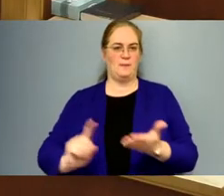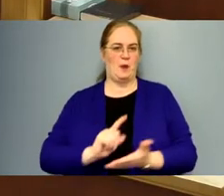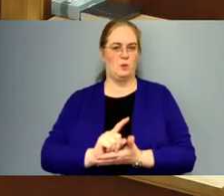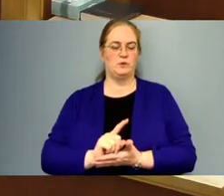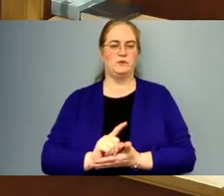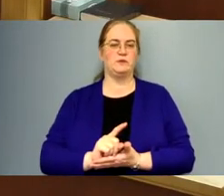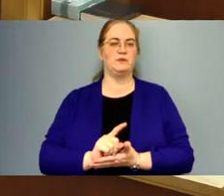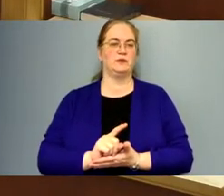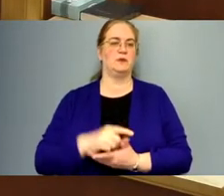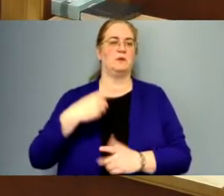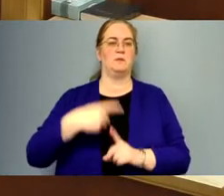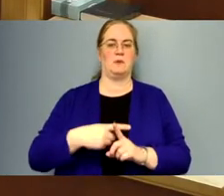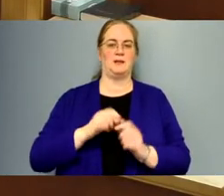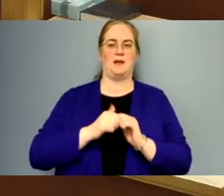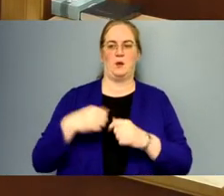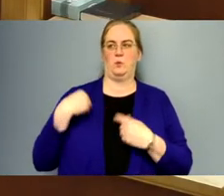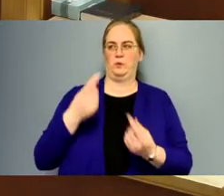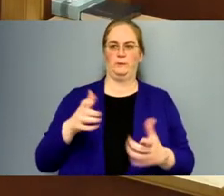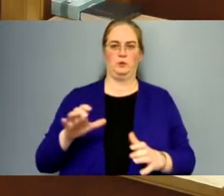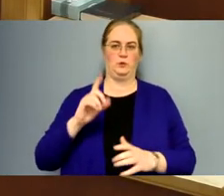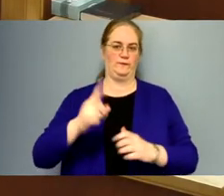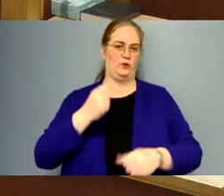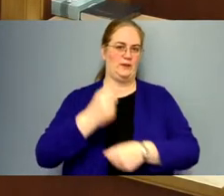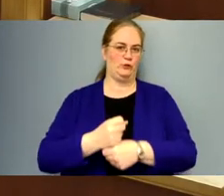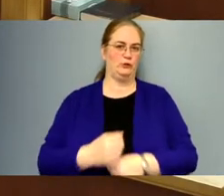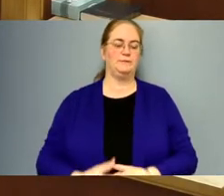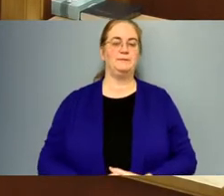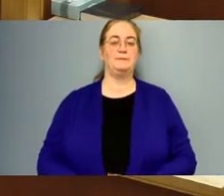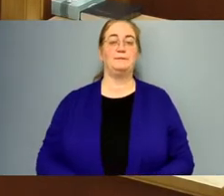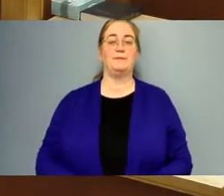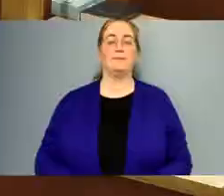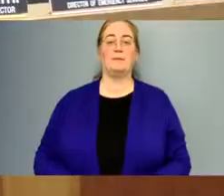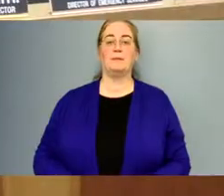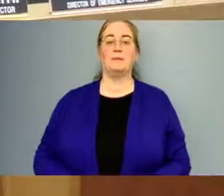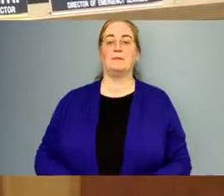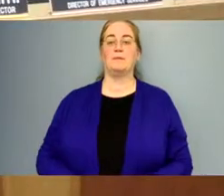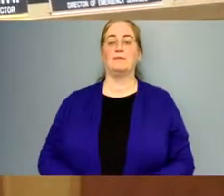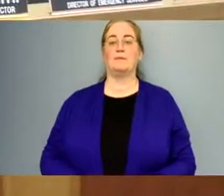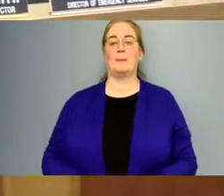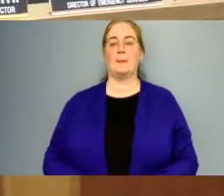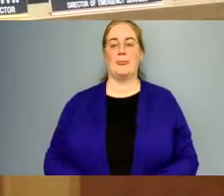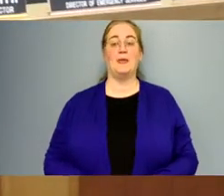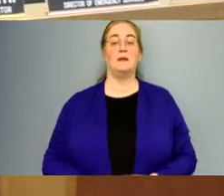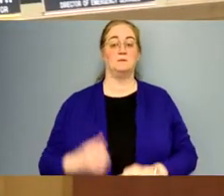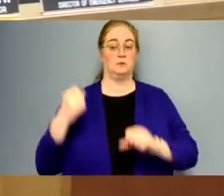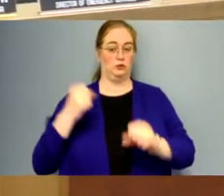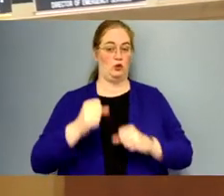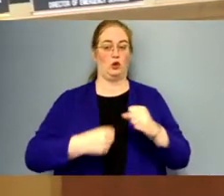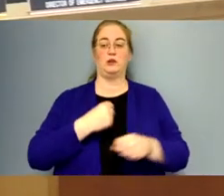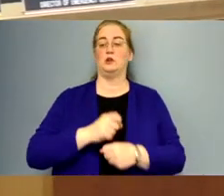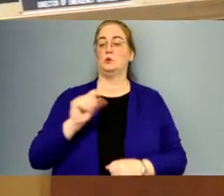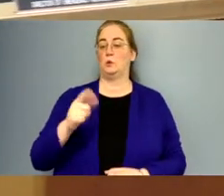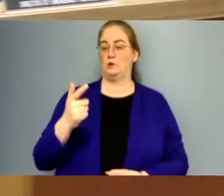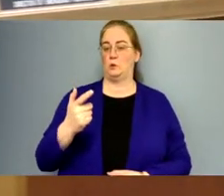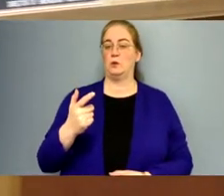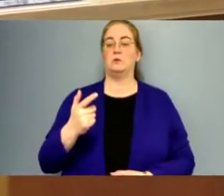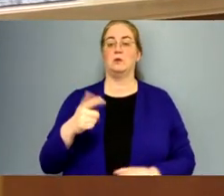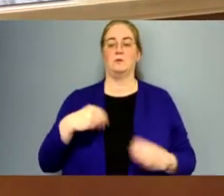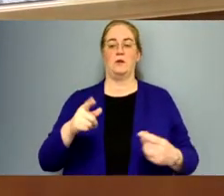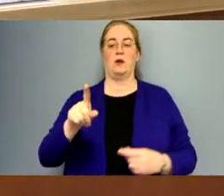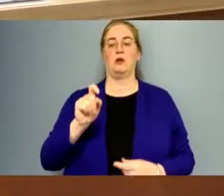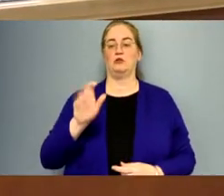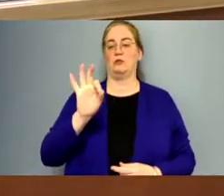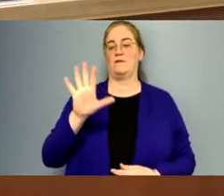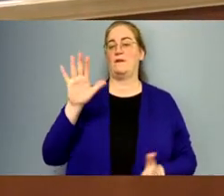uh, and also how we've been doing over the past year. So it's been a strong year 2021. We were able to provide 195